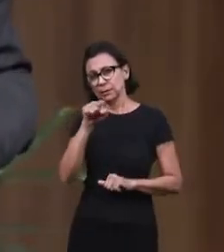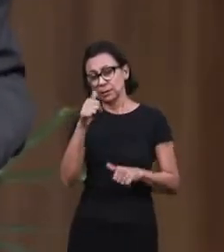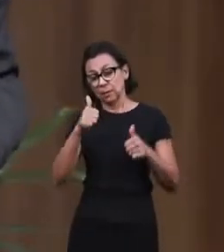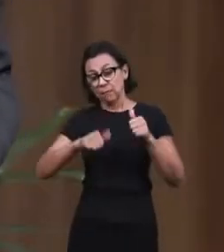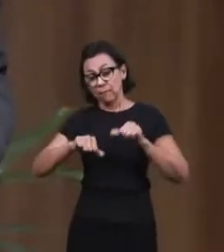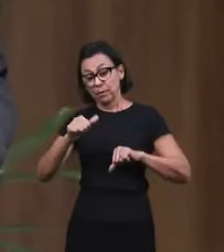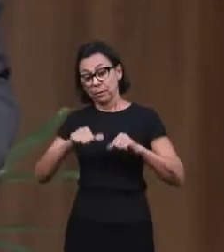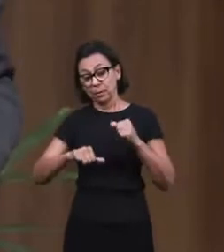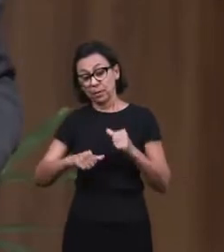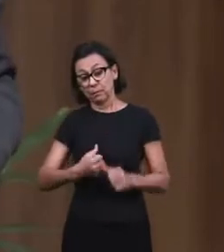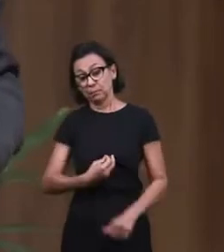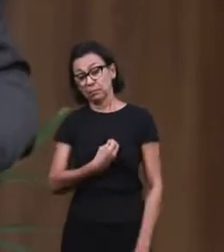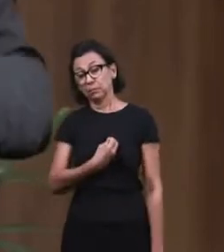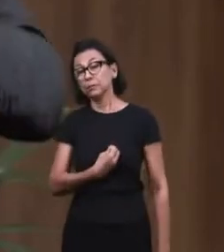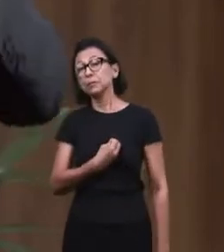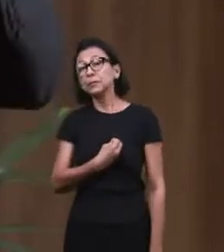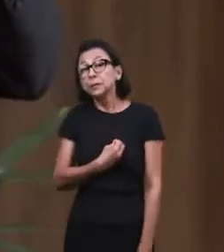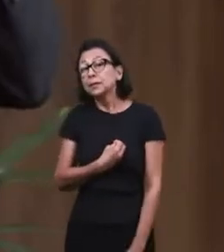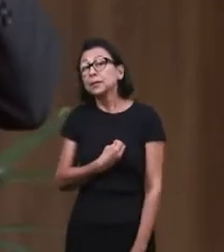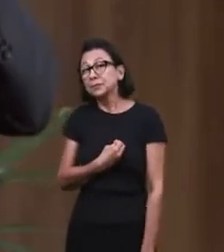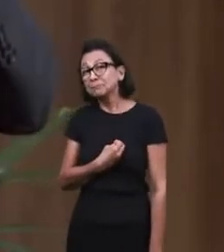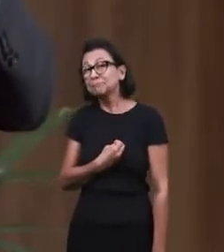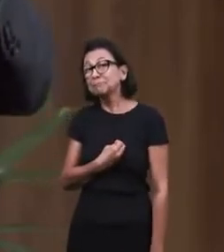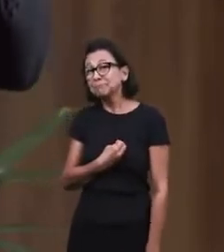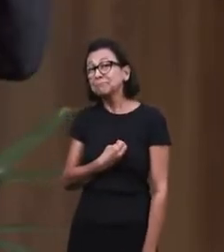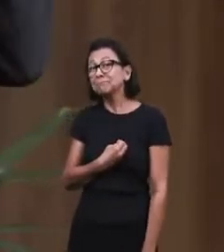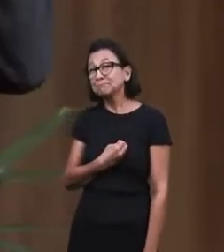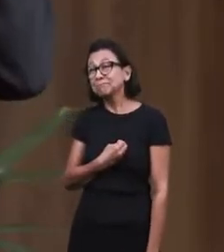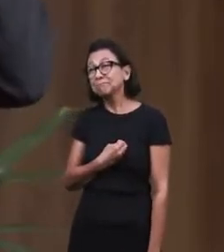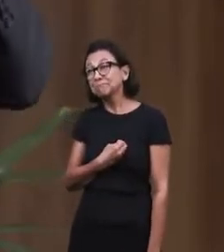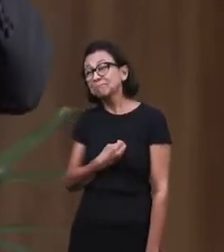will and how is your life